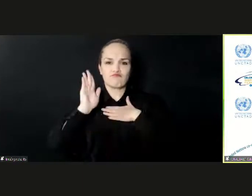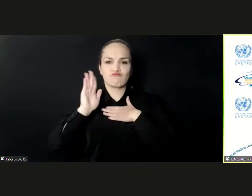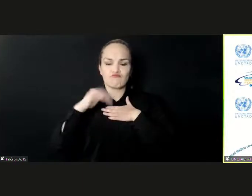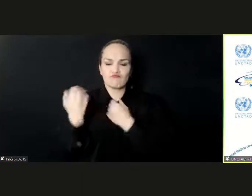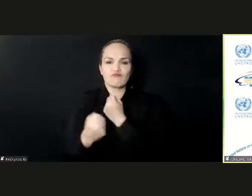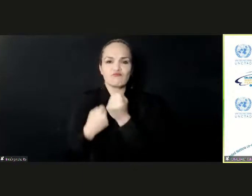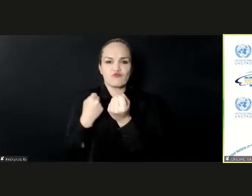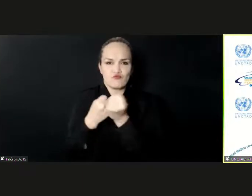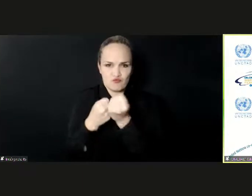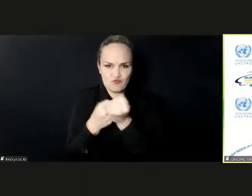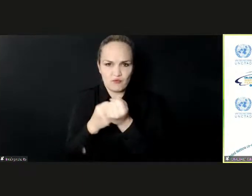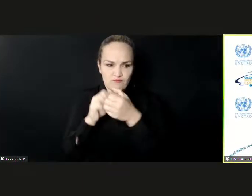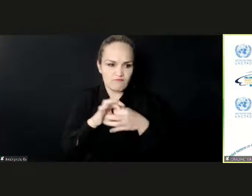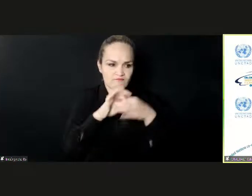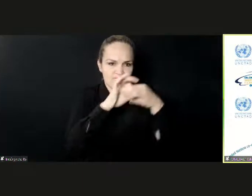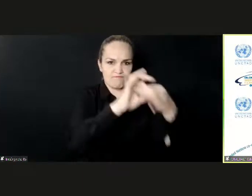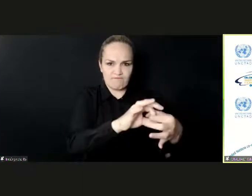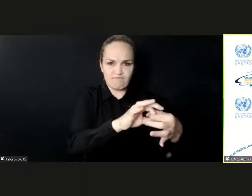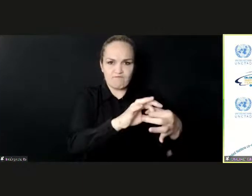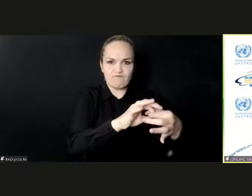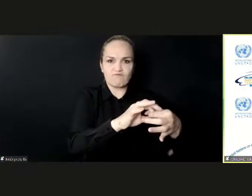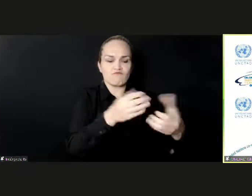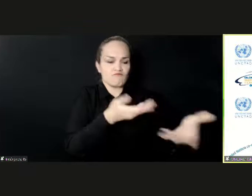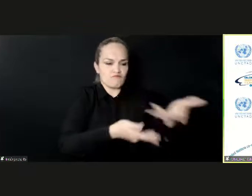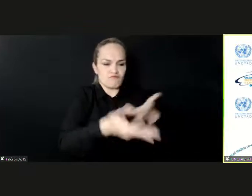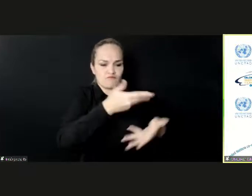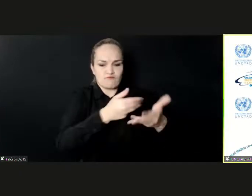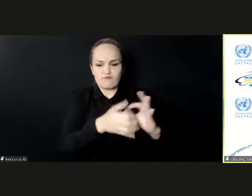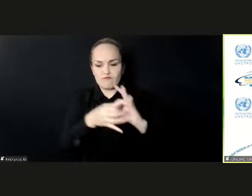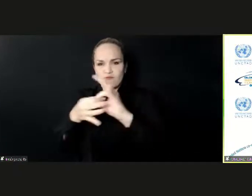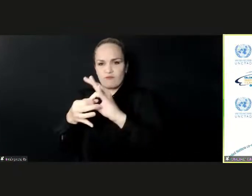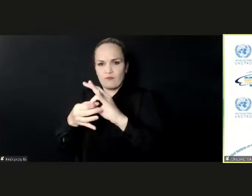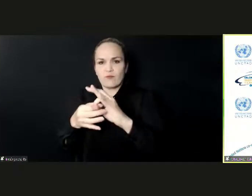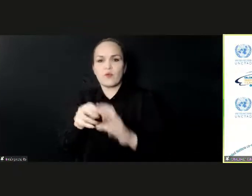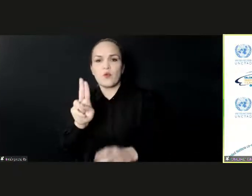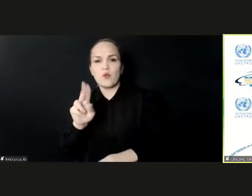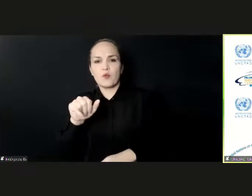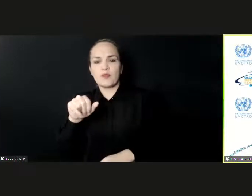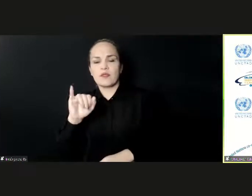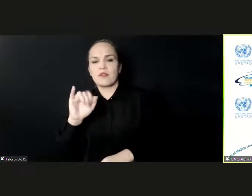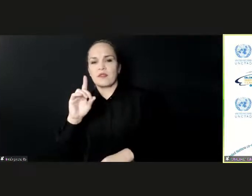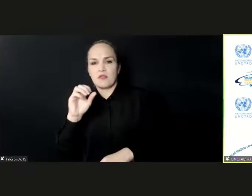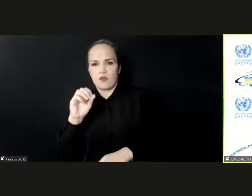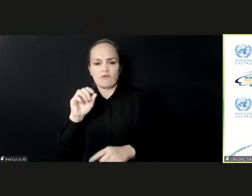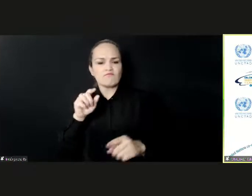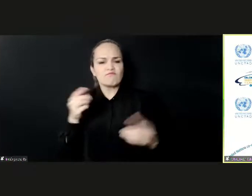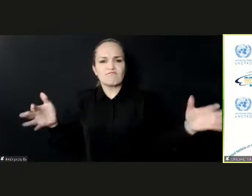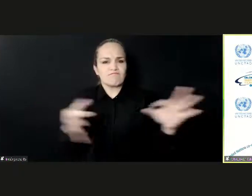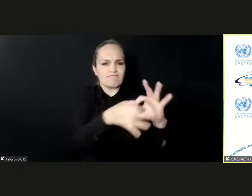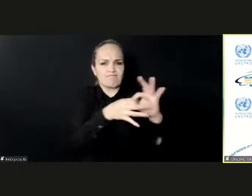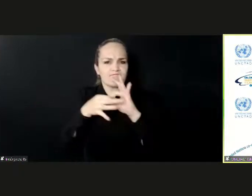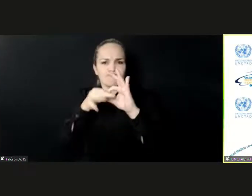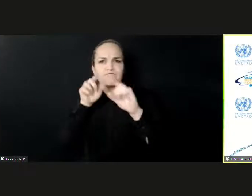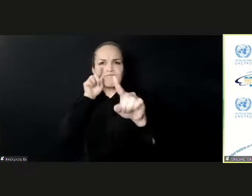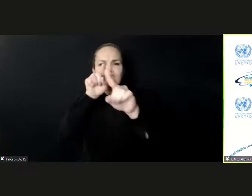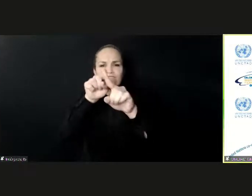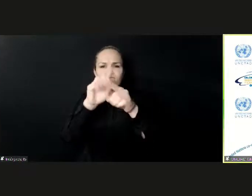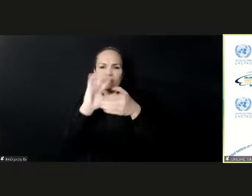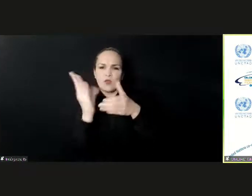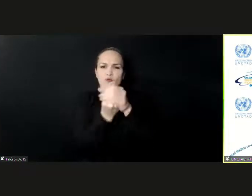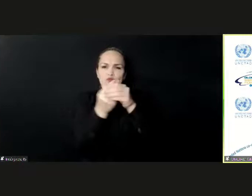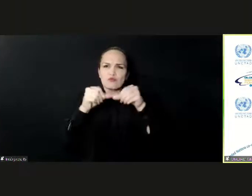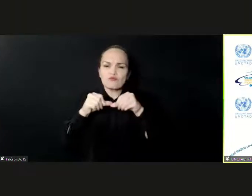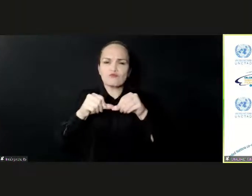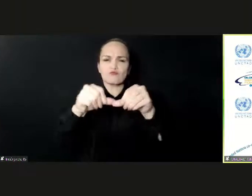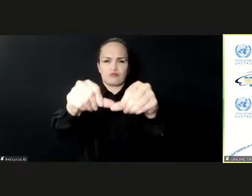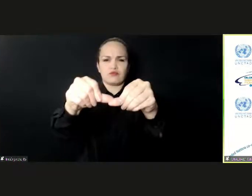creative economies for a better, more inclusive and sustainable future. Thank you very much. I